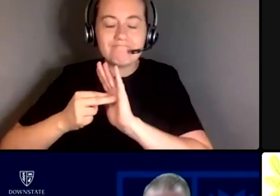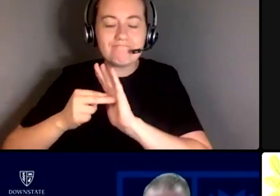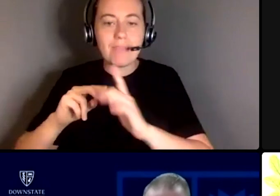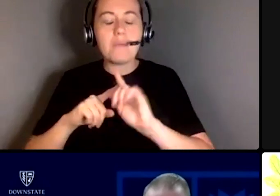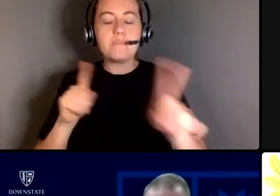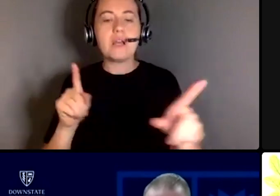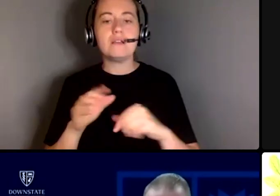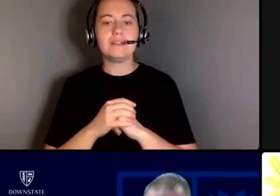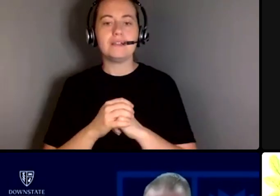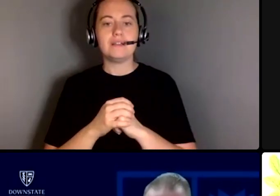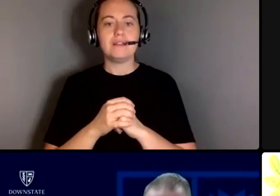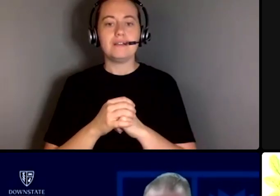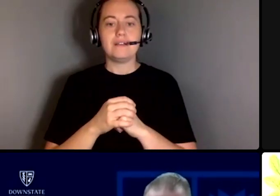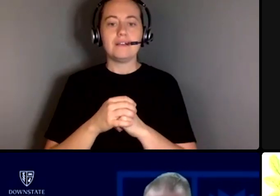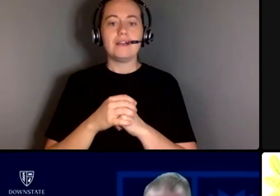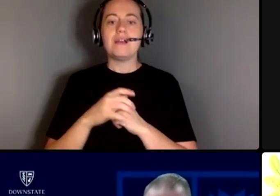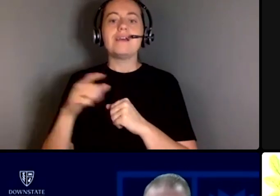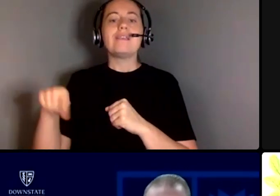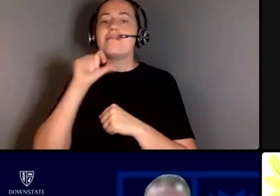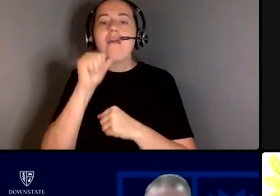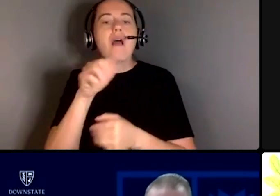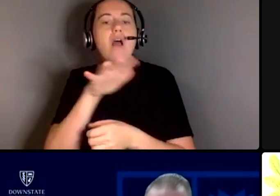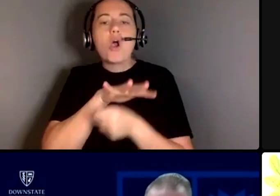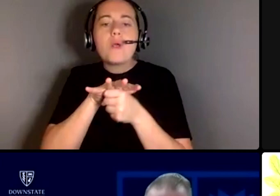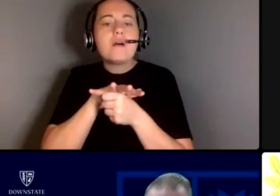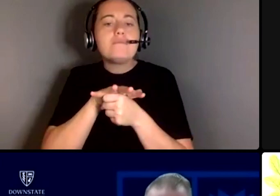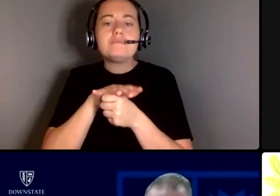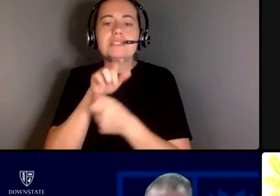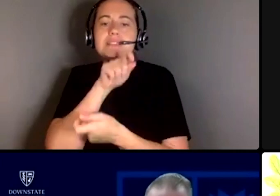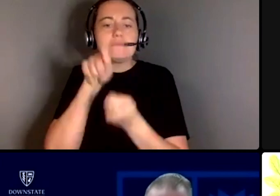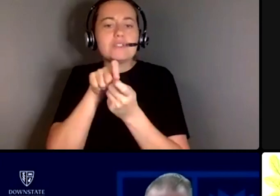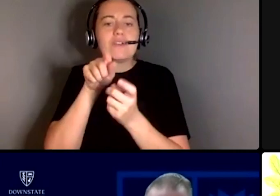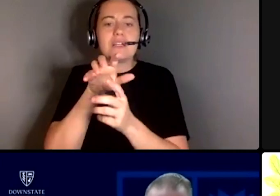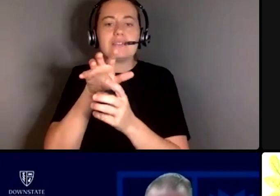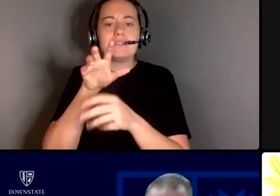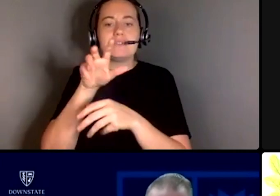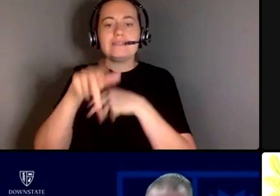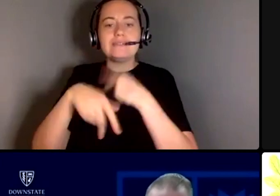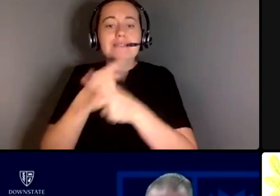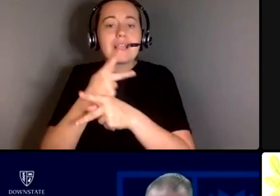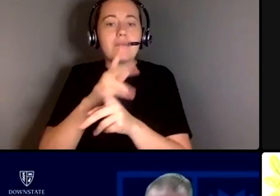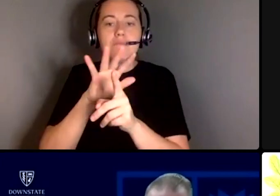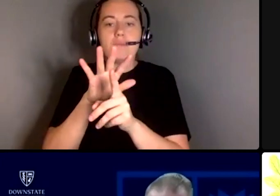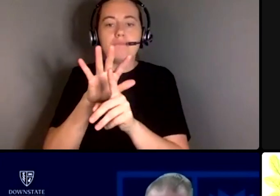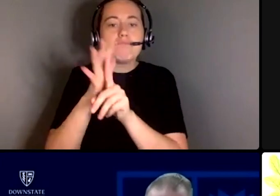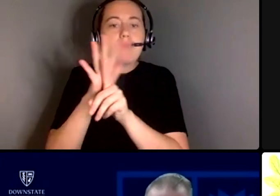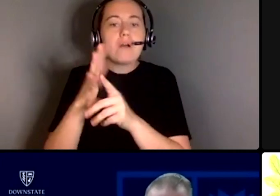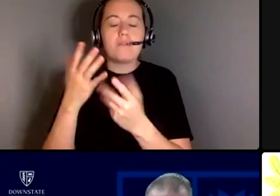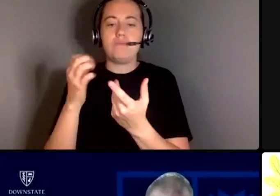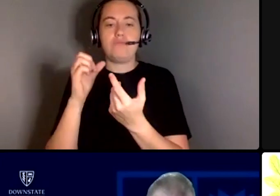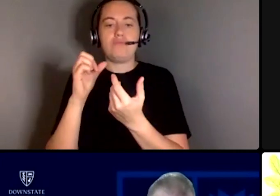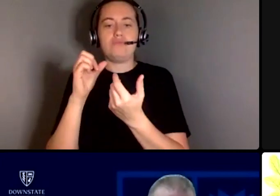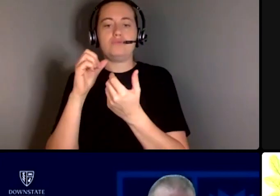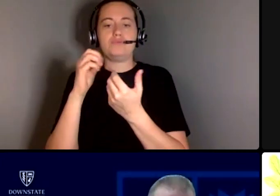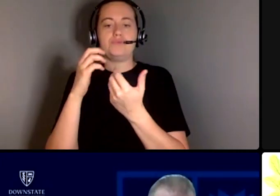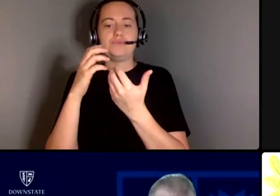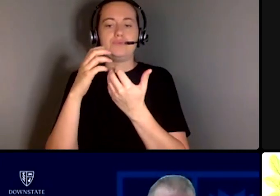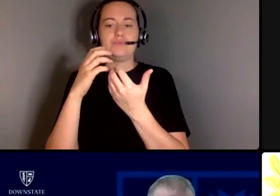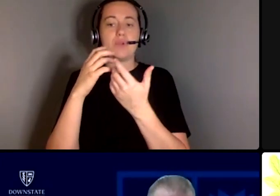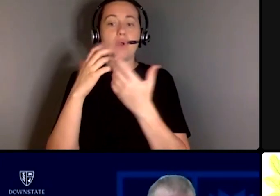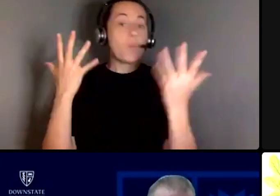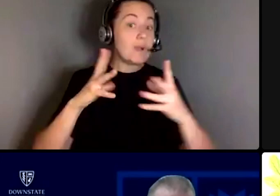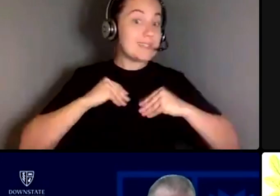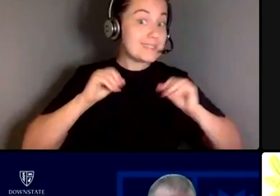of being around a certain population not knowing what is acceptable what versus what isn't